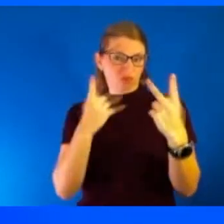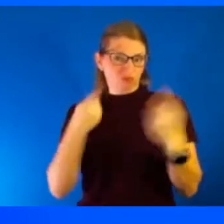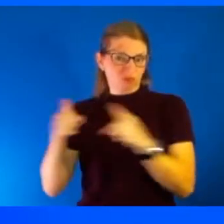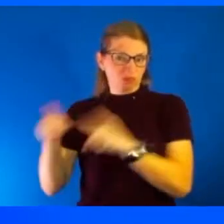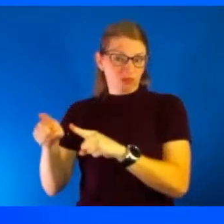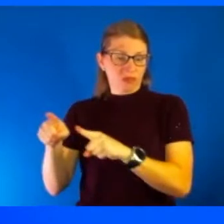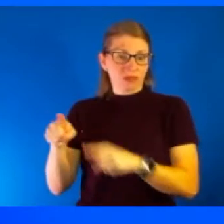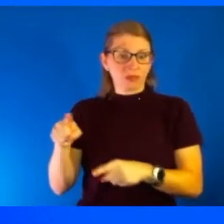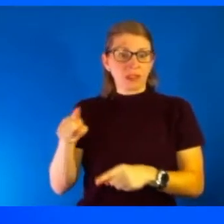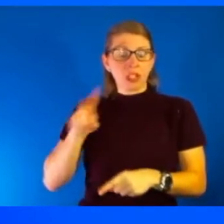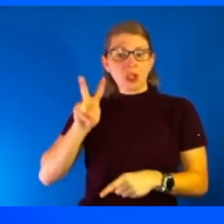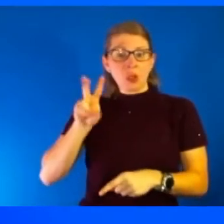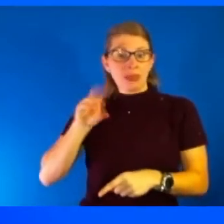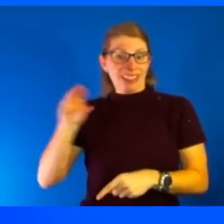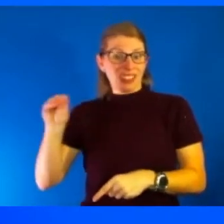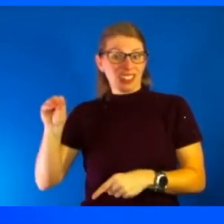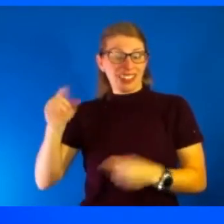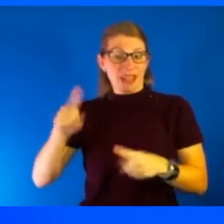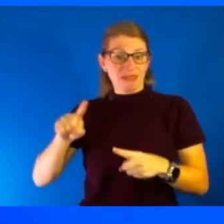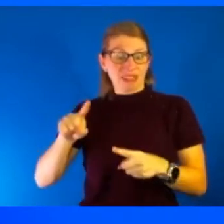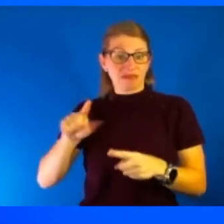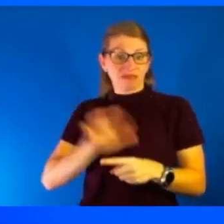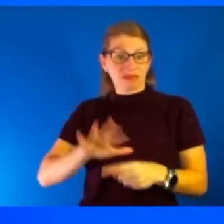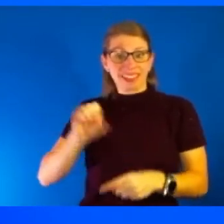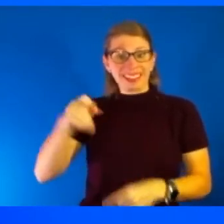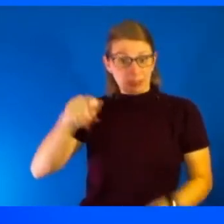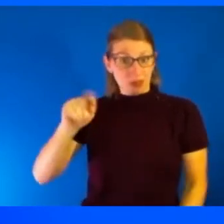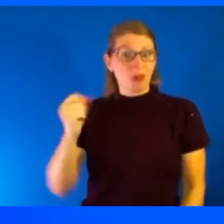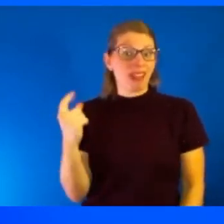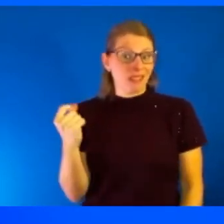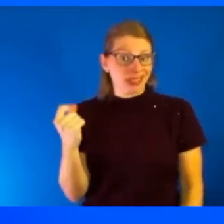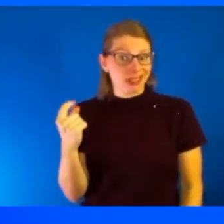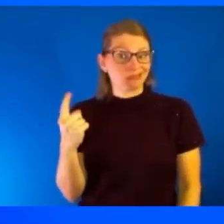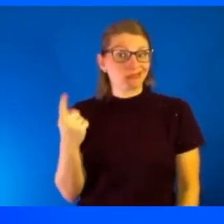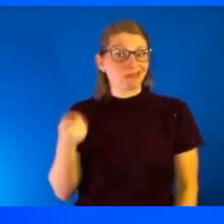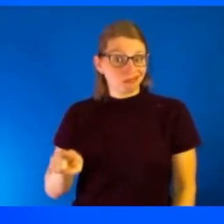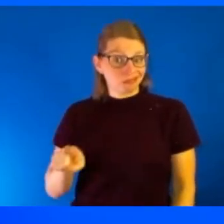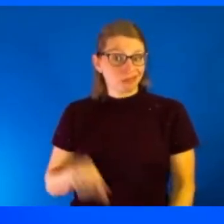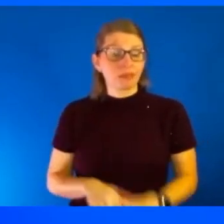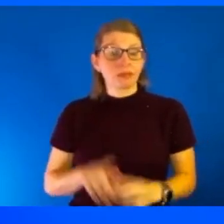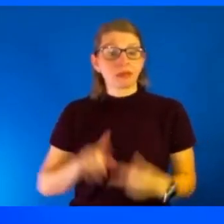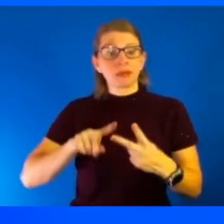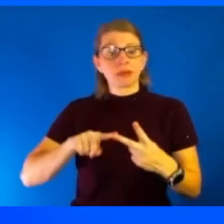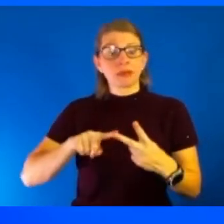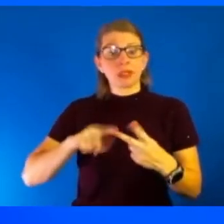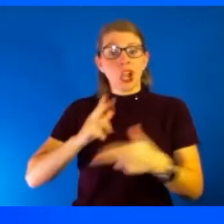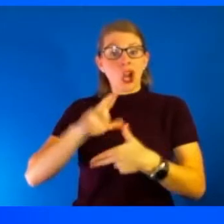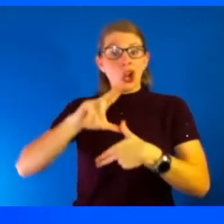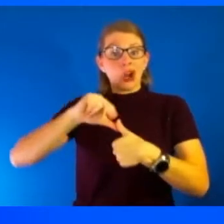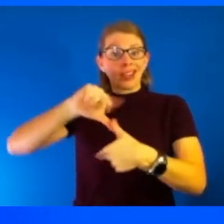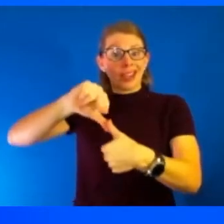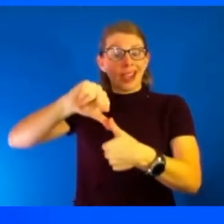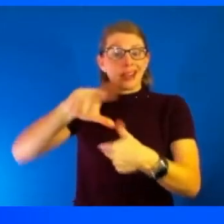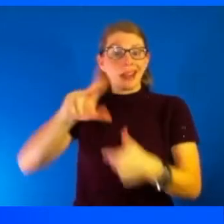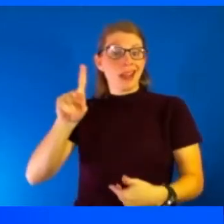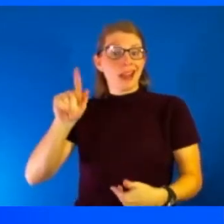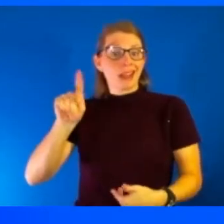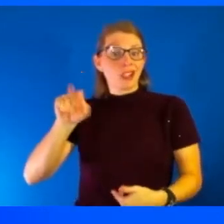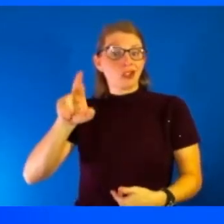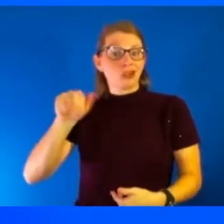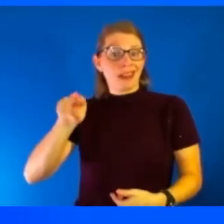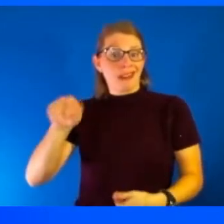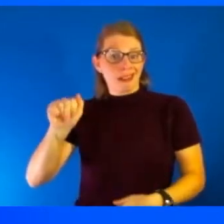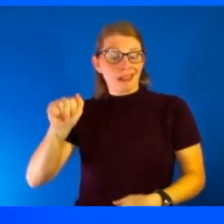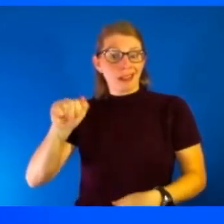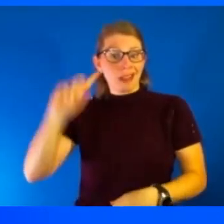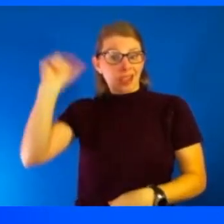2000s. First out of September 11th, and then out of Hurricane Katrina. The government came together and